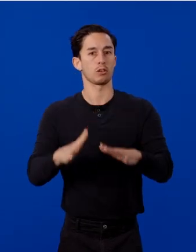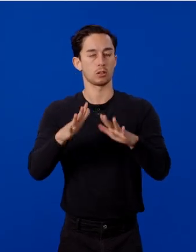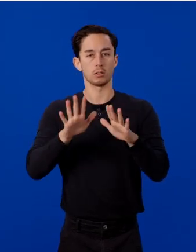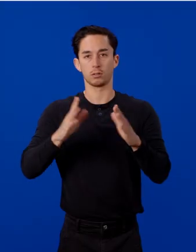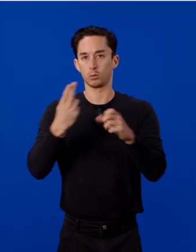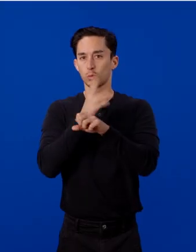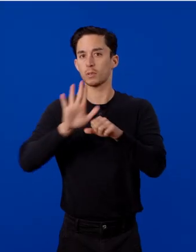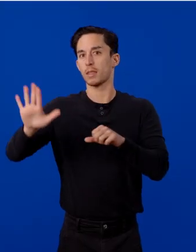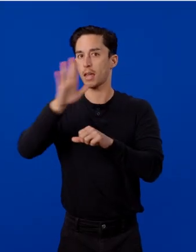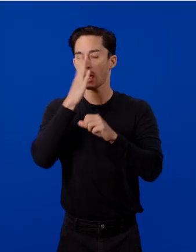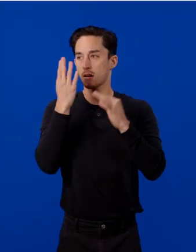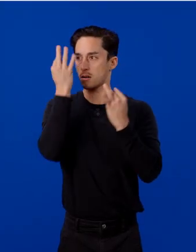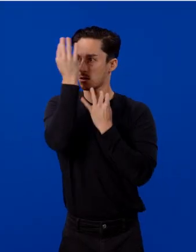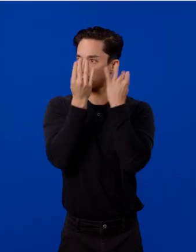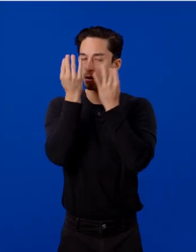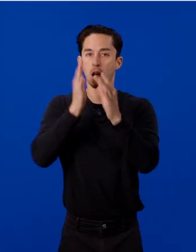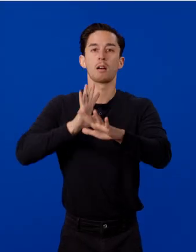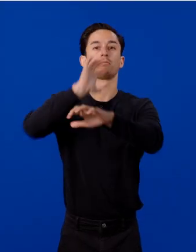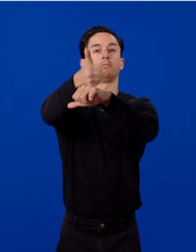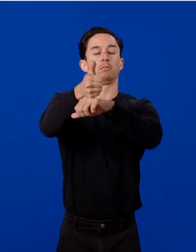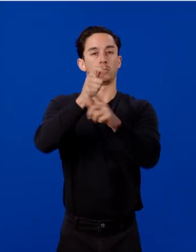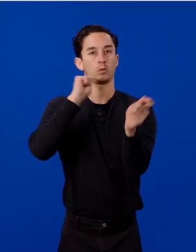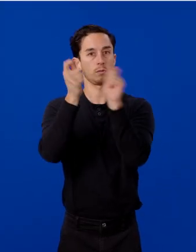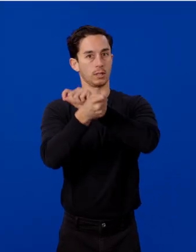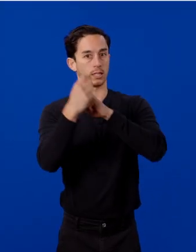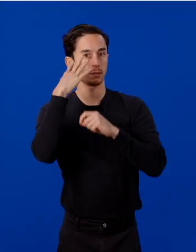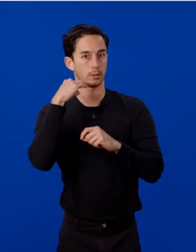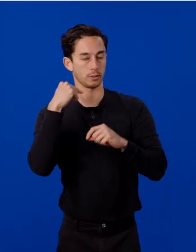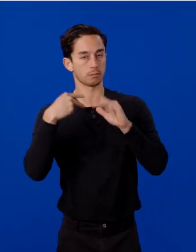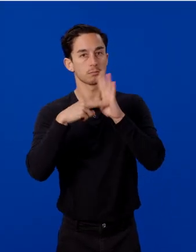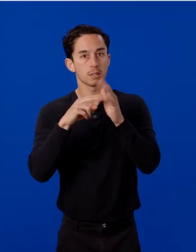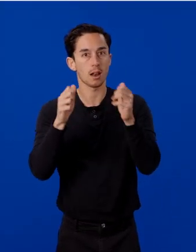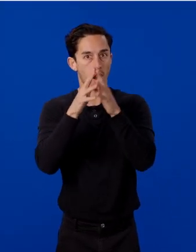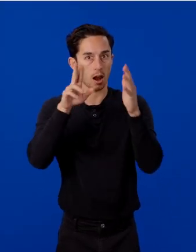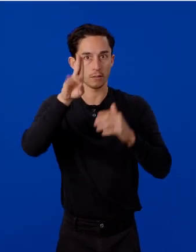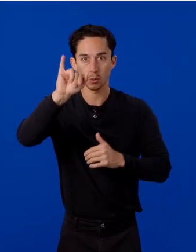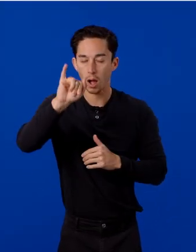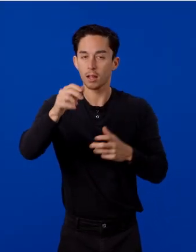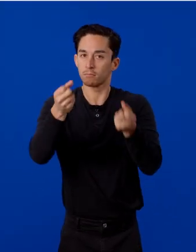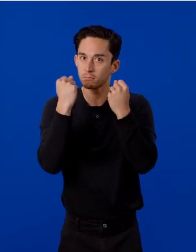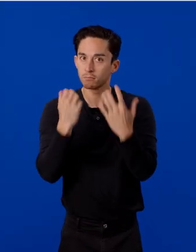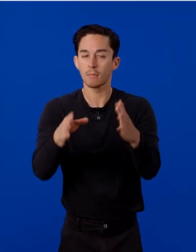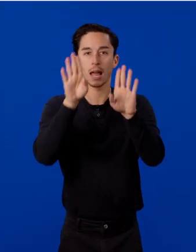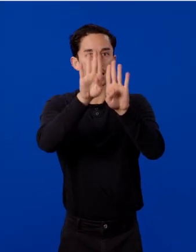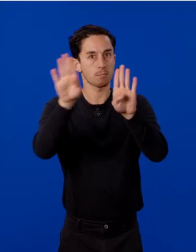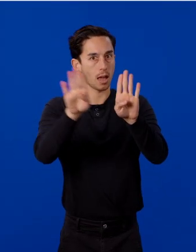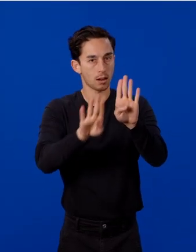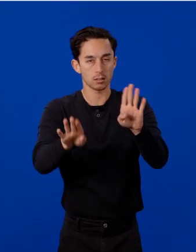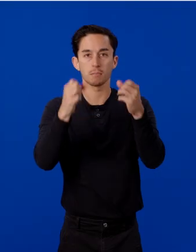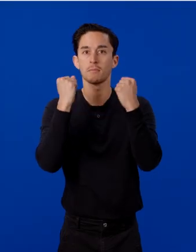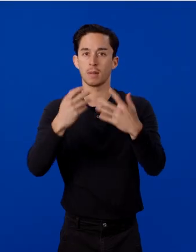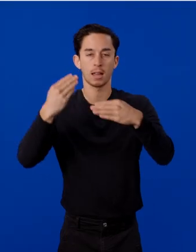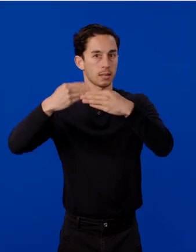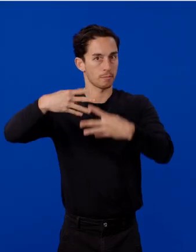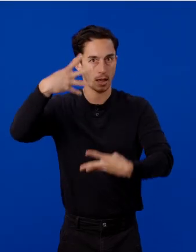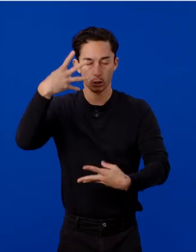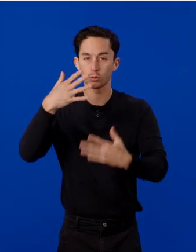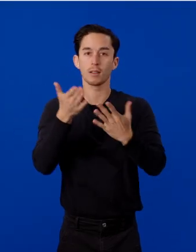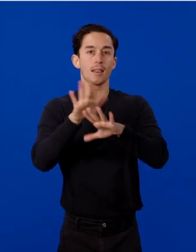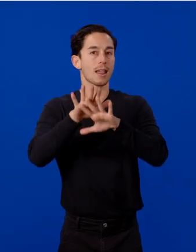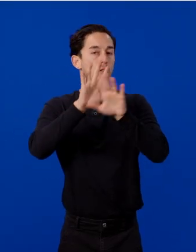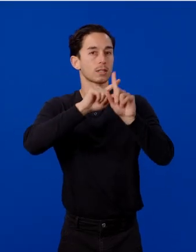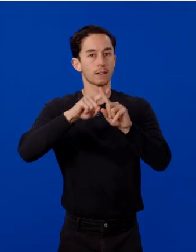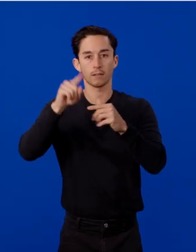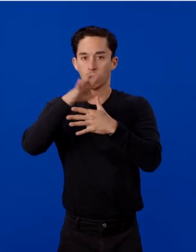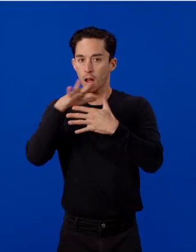experiences. And that meant a lot of UI, dozens of panels and menus, layers of options, and a careful